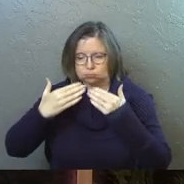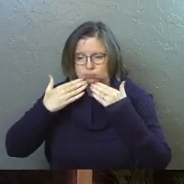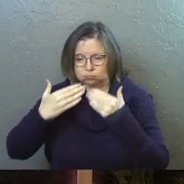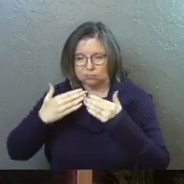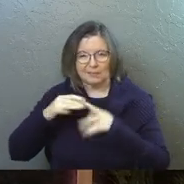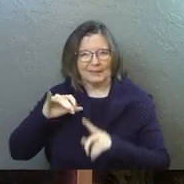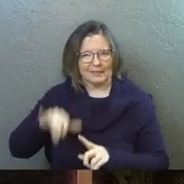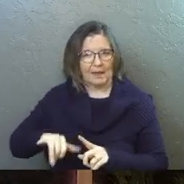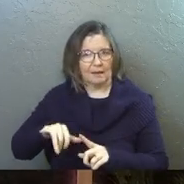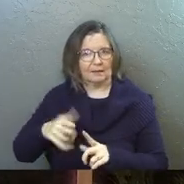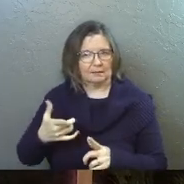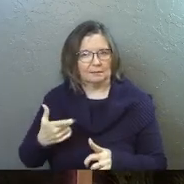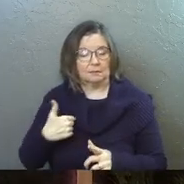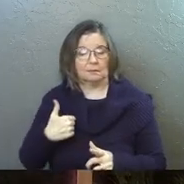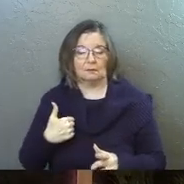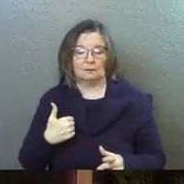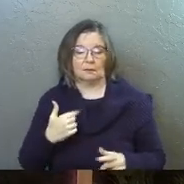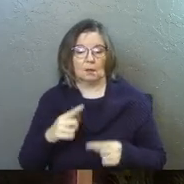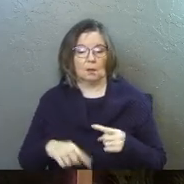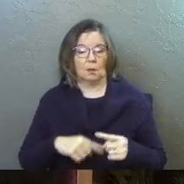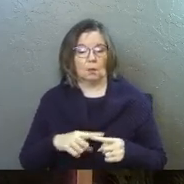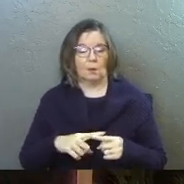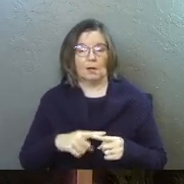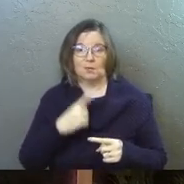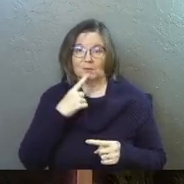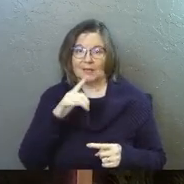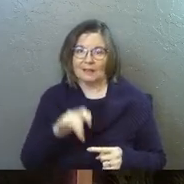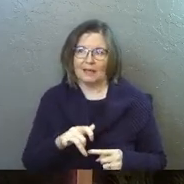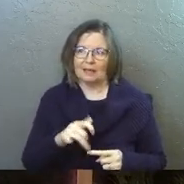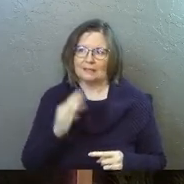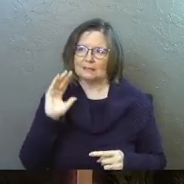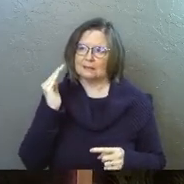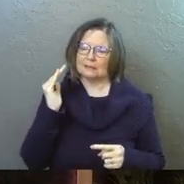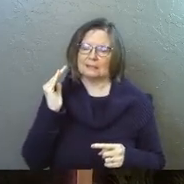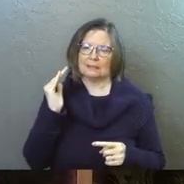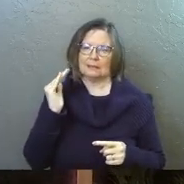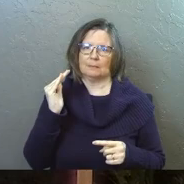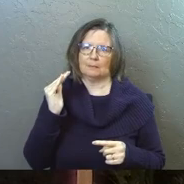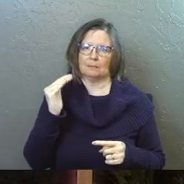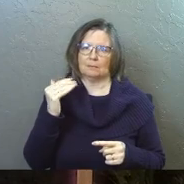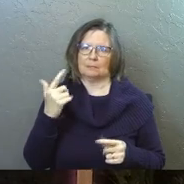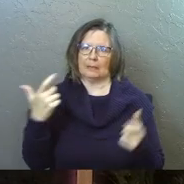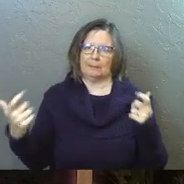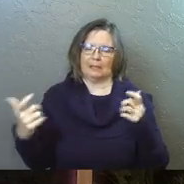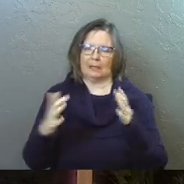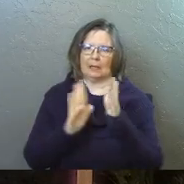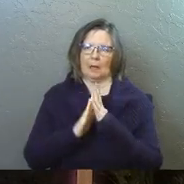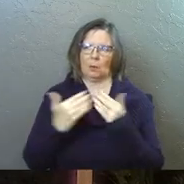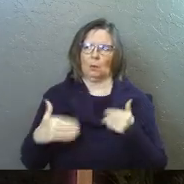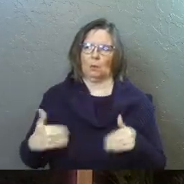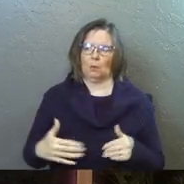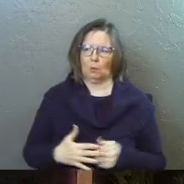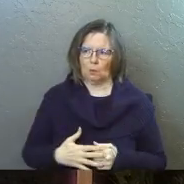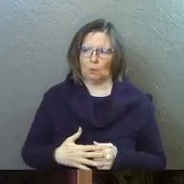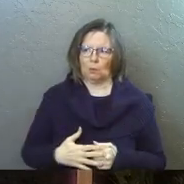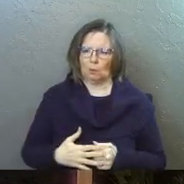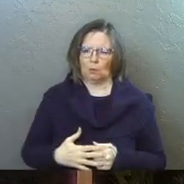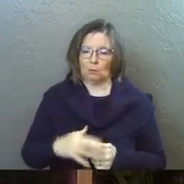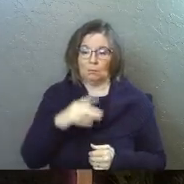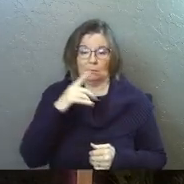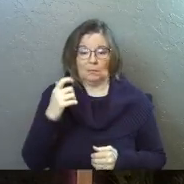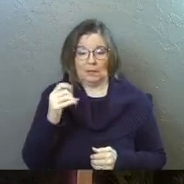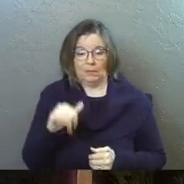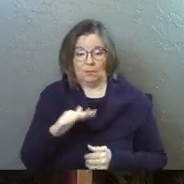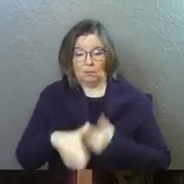If that thankfulness like that. And, and whenever, when you say that it seems like a tall order, maybe even a little bit intimidating because you're like,